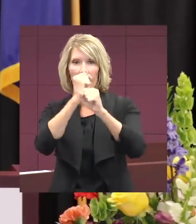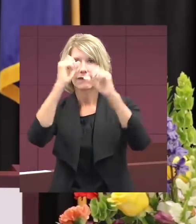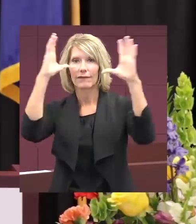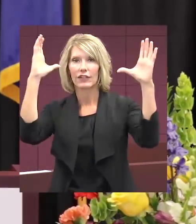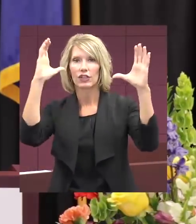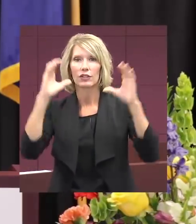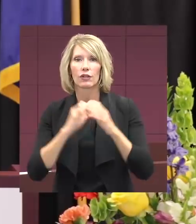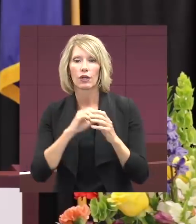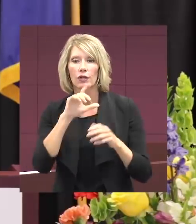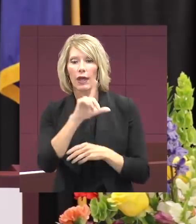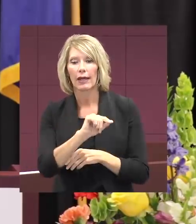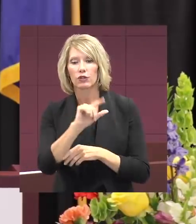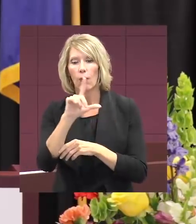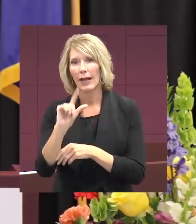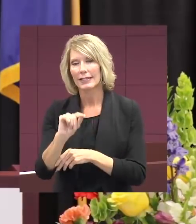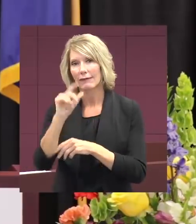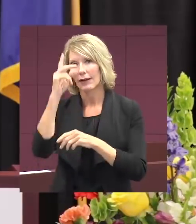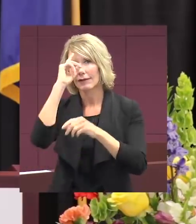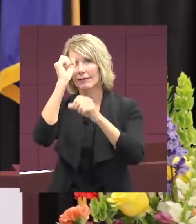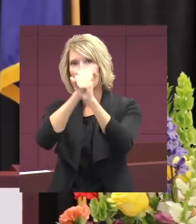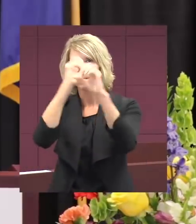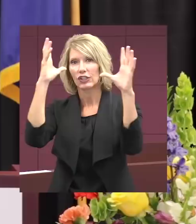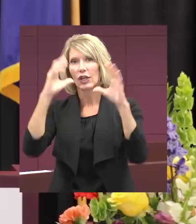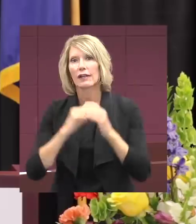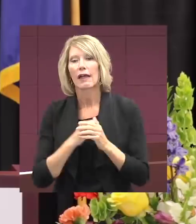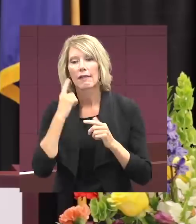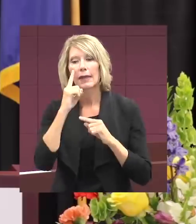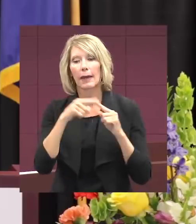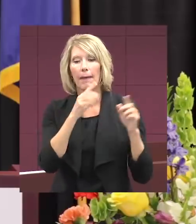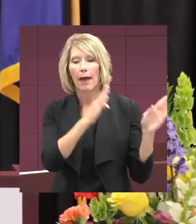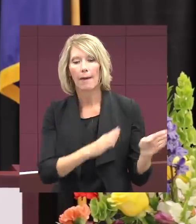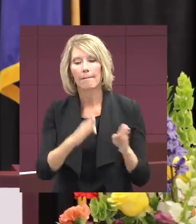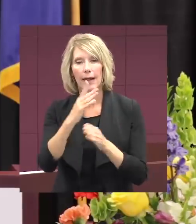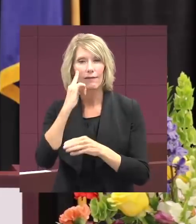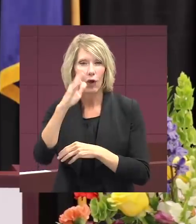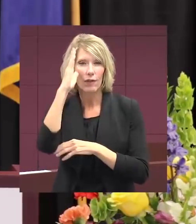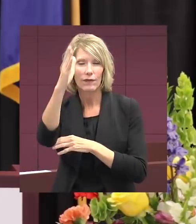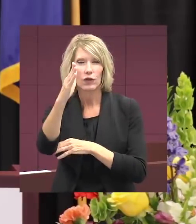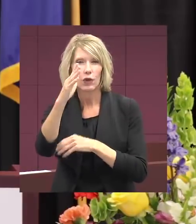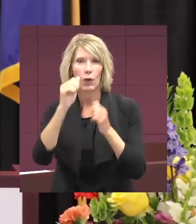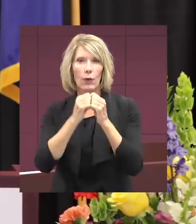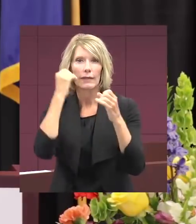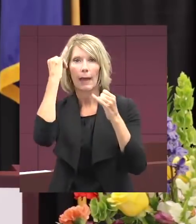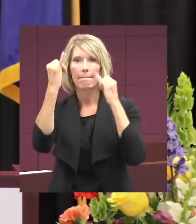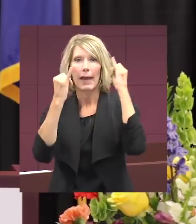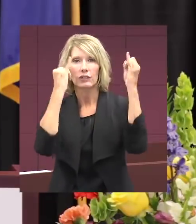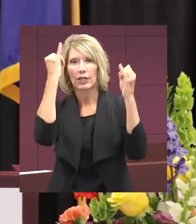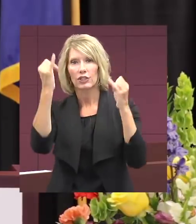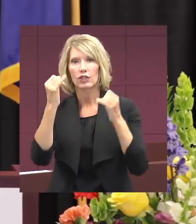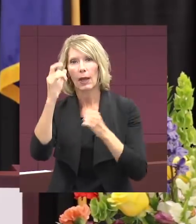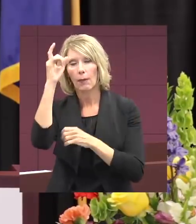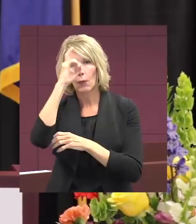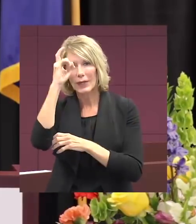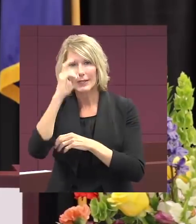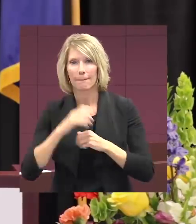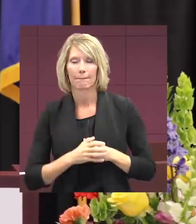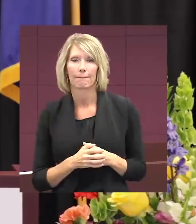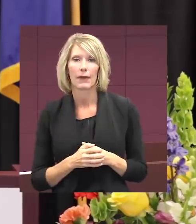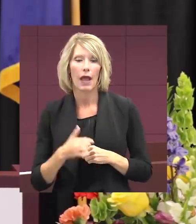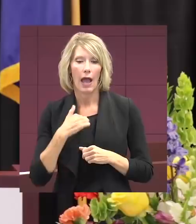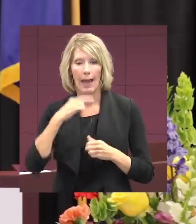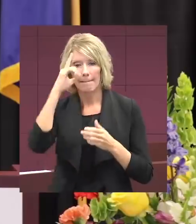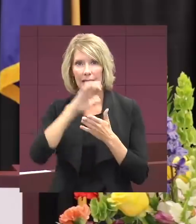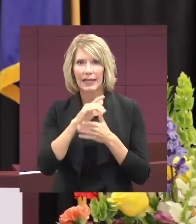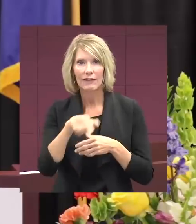that 2020 vision, is the ability to think about a plan for the future with imagination and wisdom. I happen to believe in you.